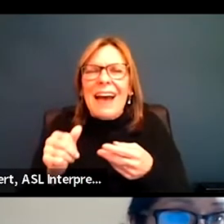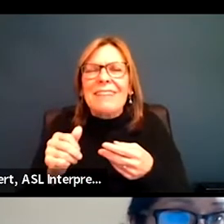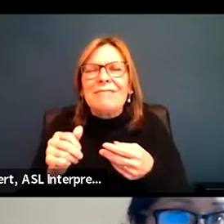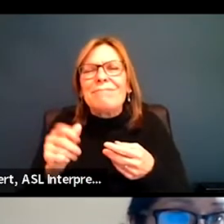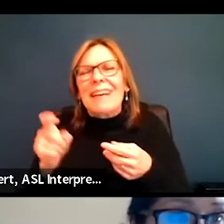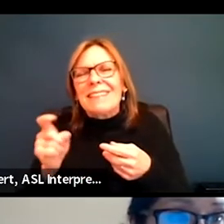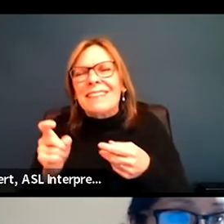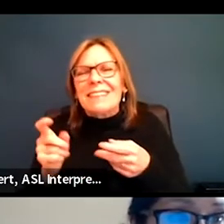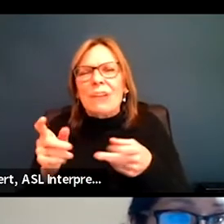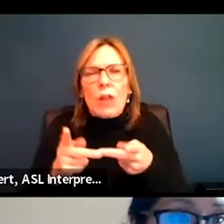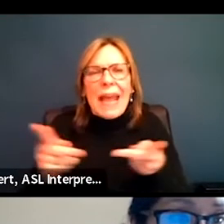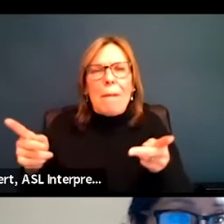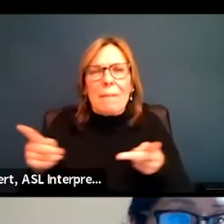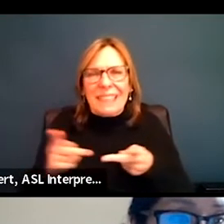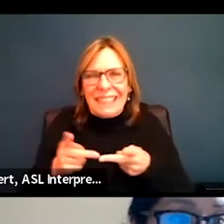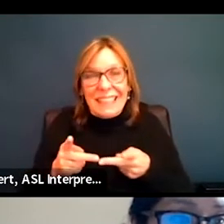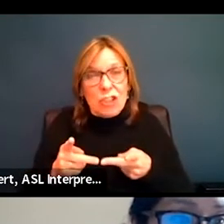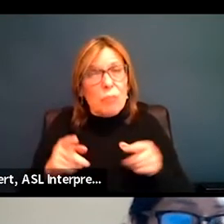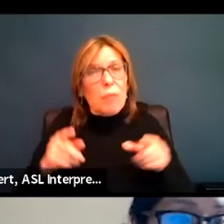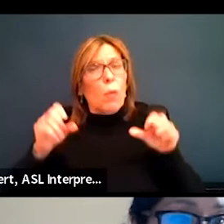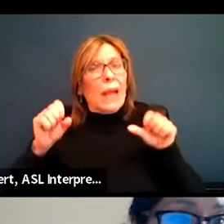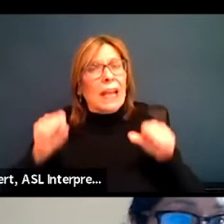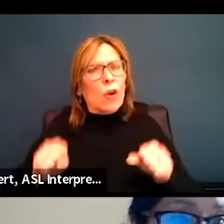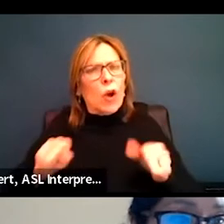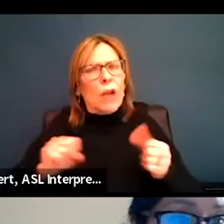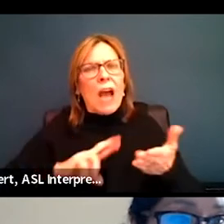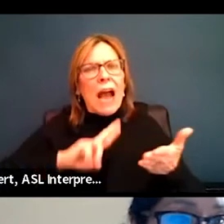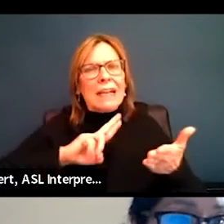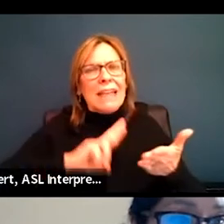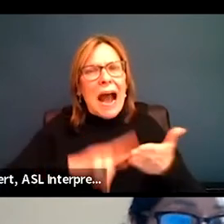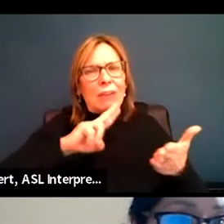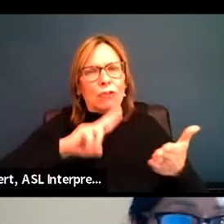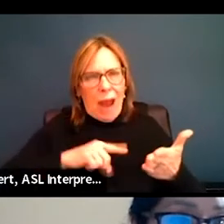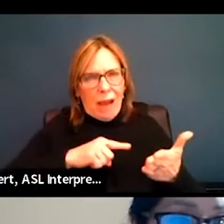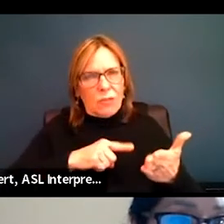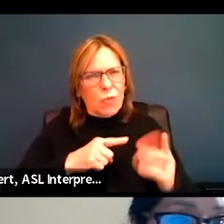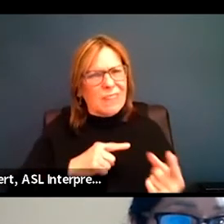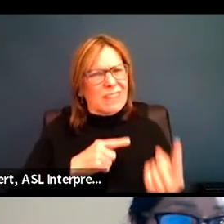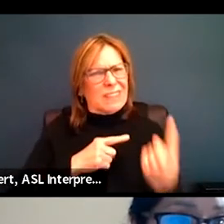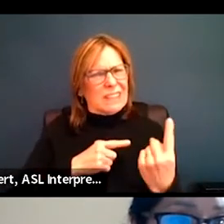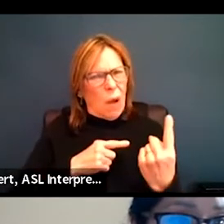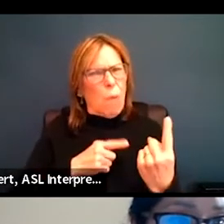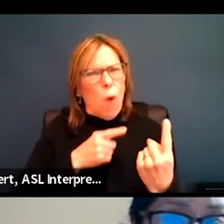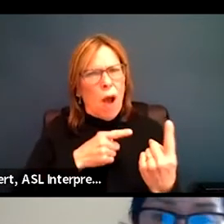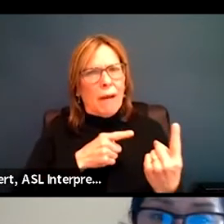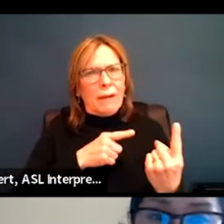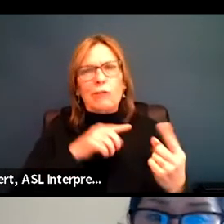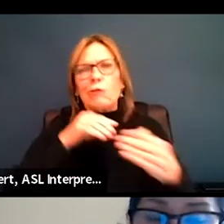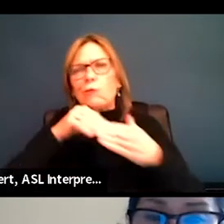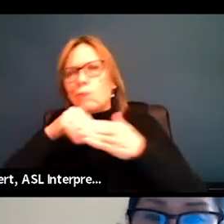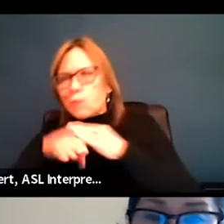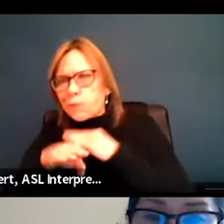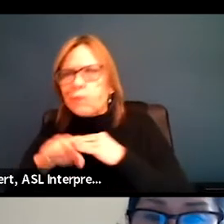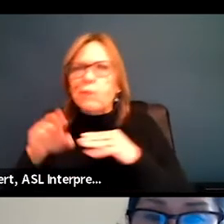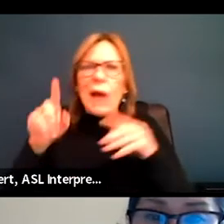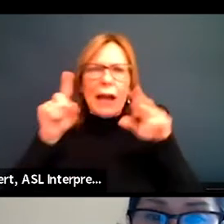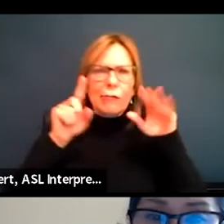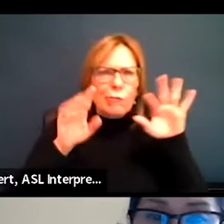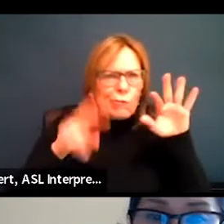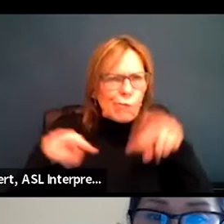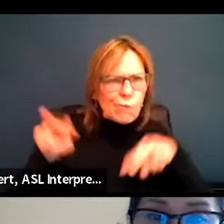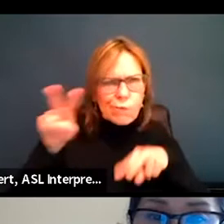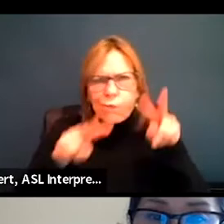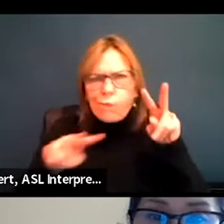you can contract with somebody to, um, come in and do that kind of an audit and